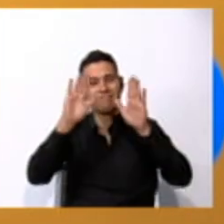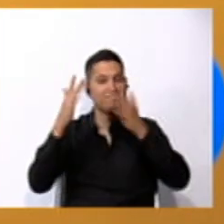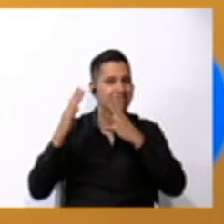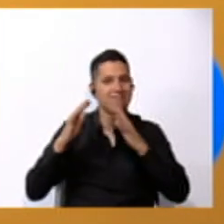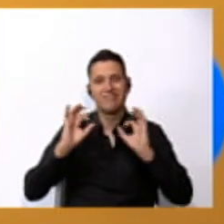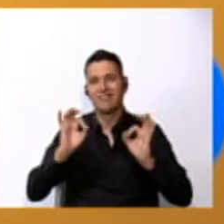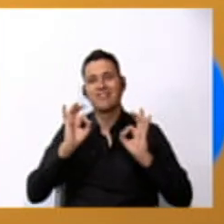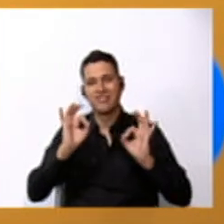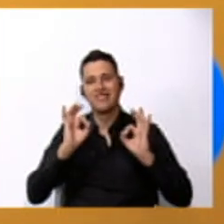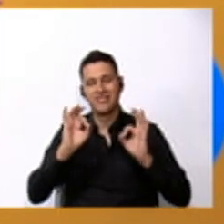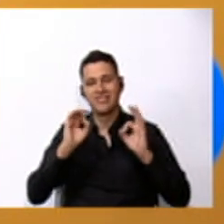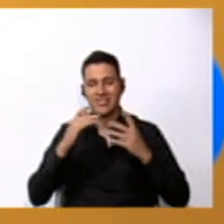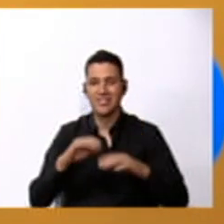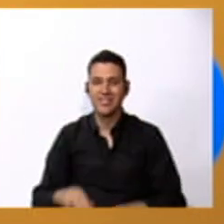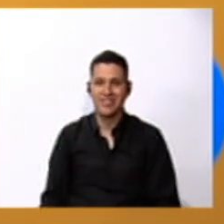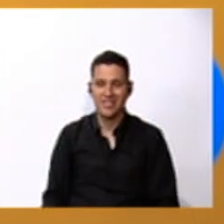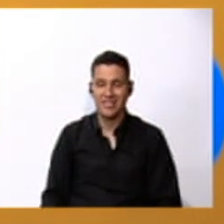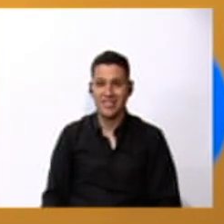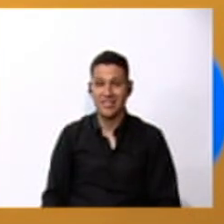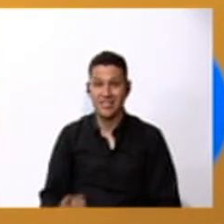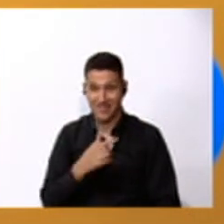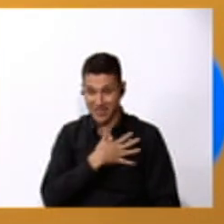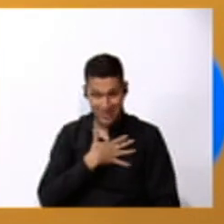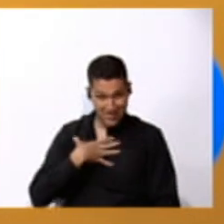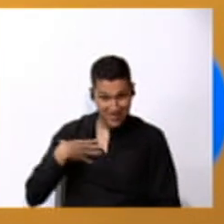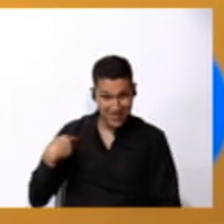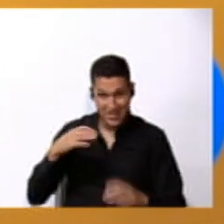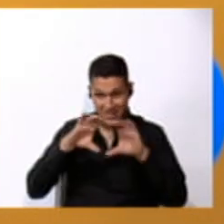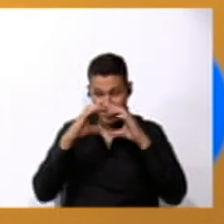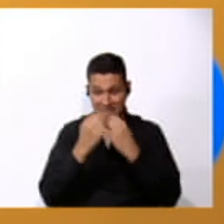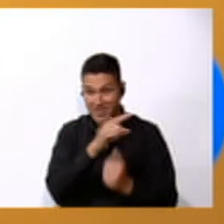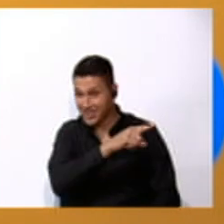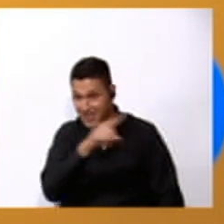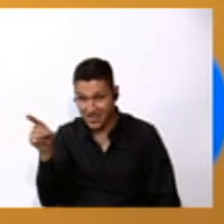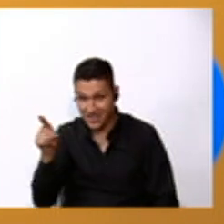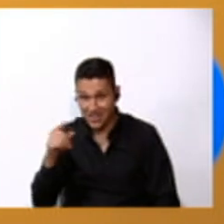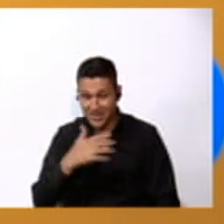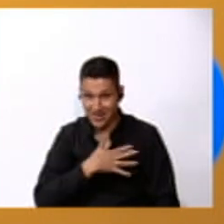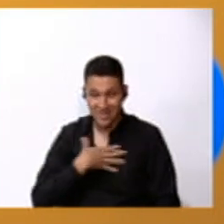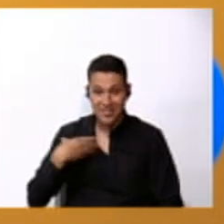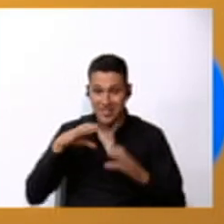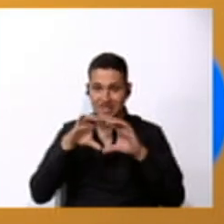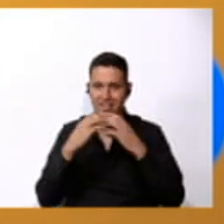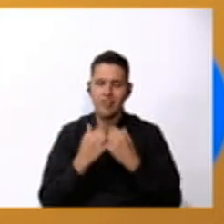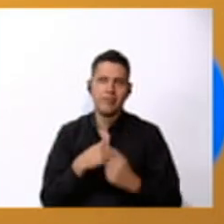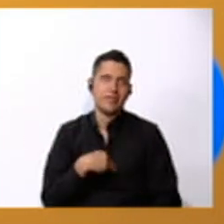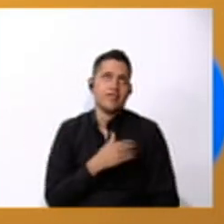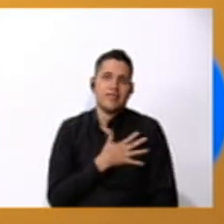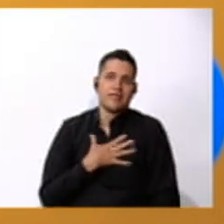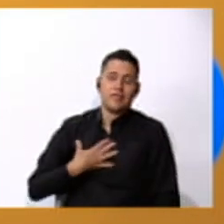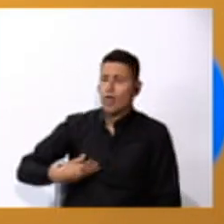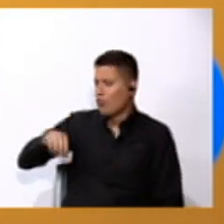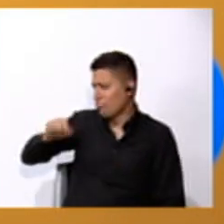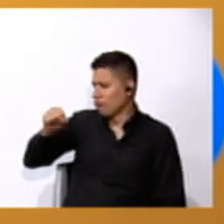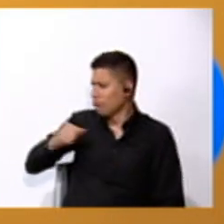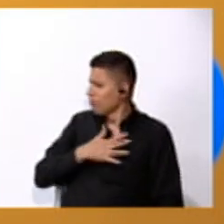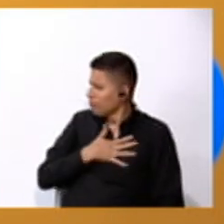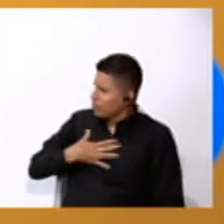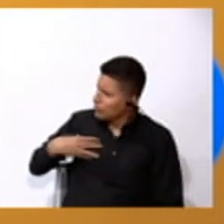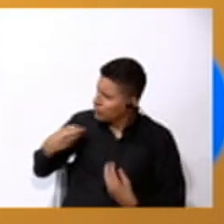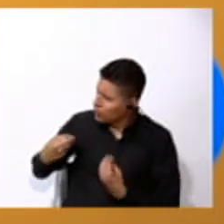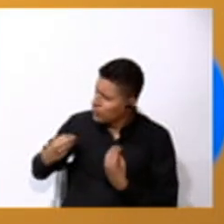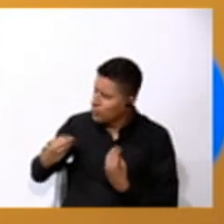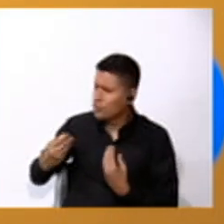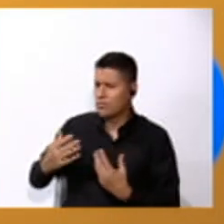Excellent. Did you like the class? Les gustó la clase? I love it. Oh, yes. I love the